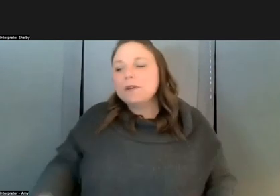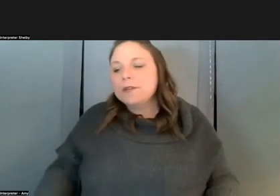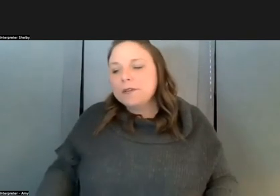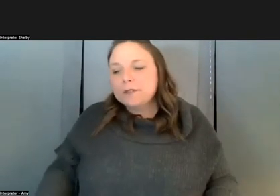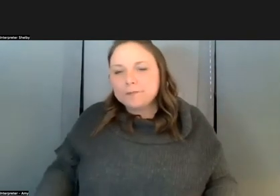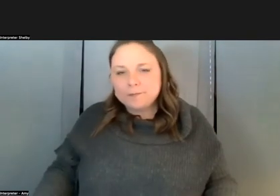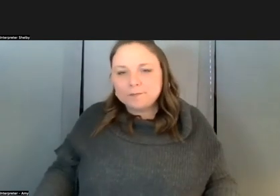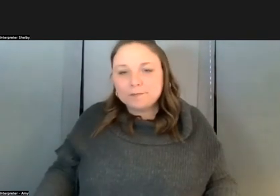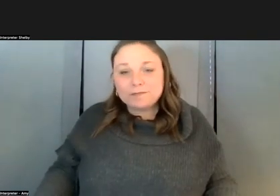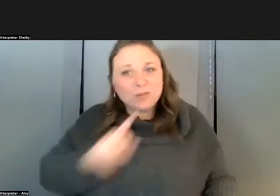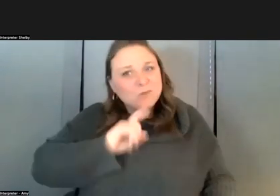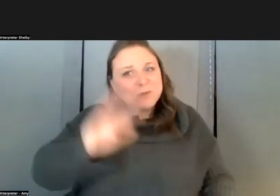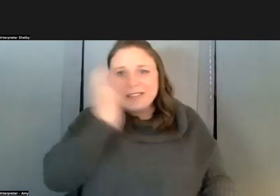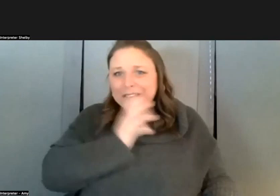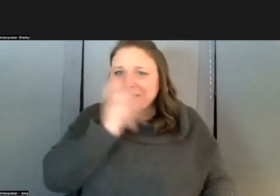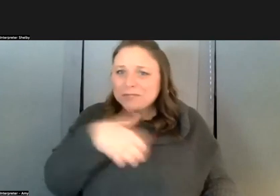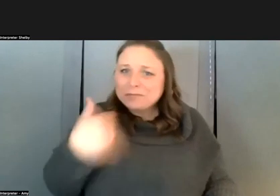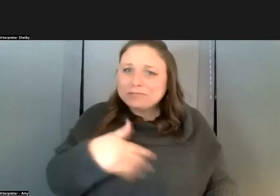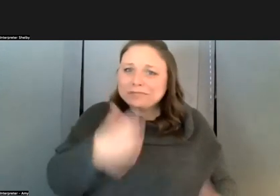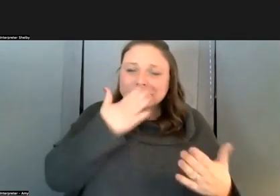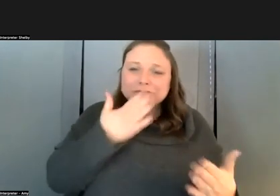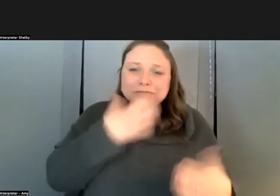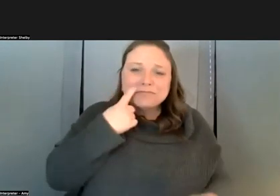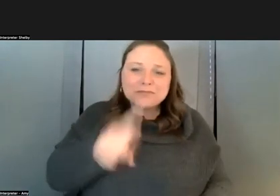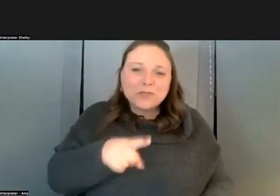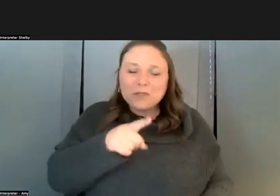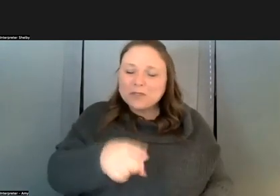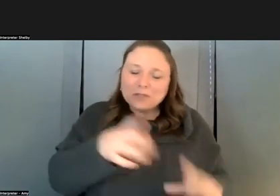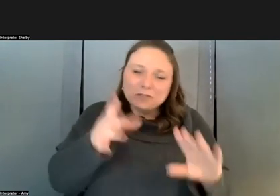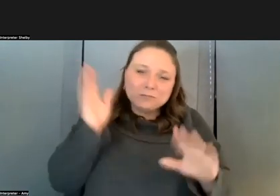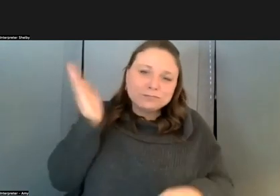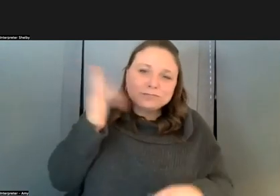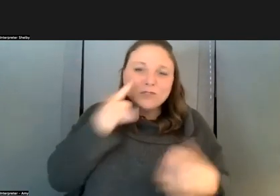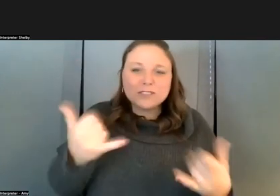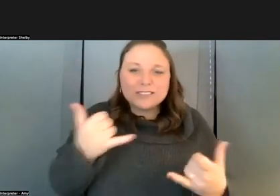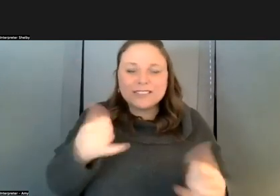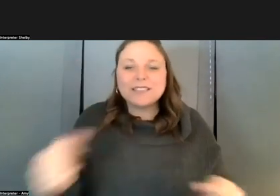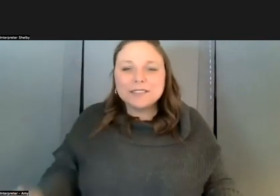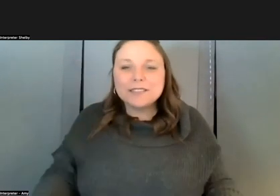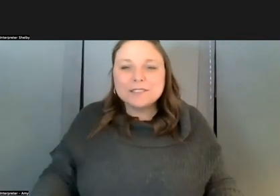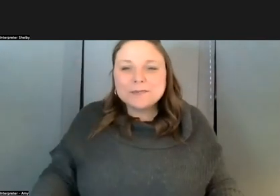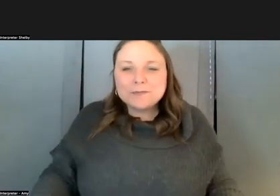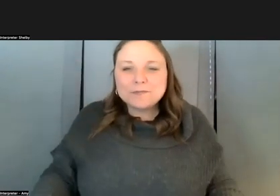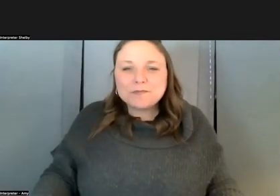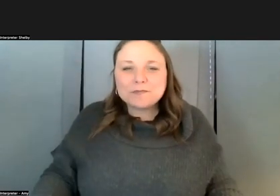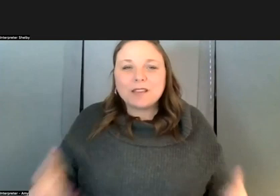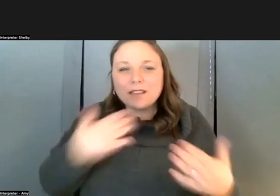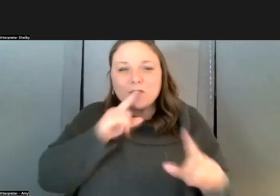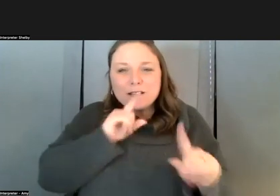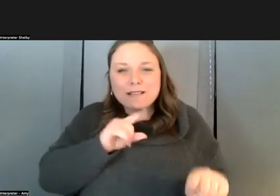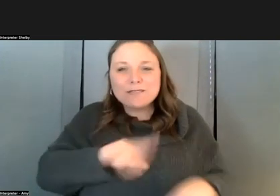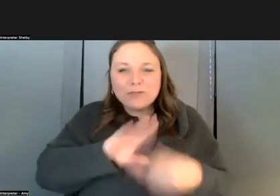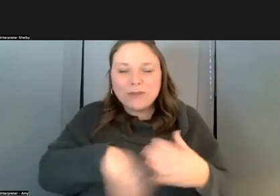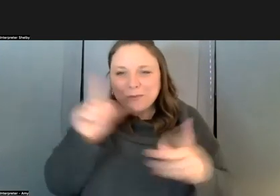that was really awesome thank you for um great speaking with us today and and uh and answering our questions so